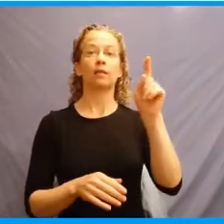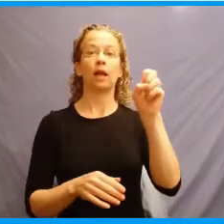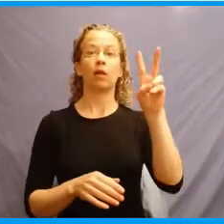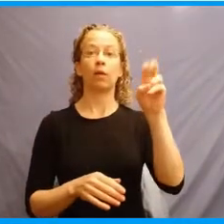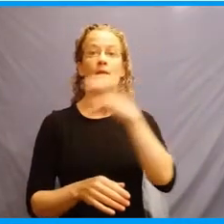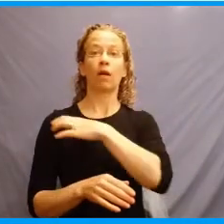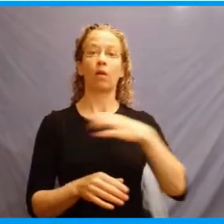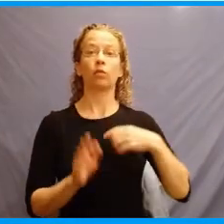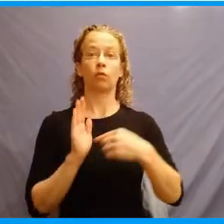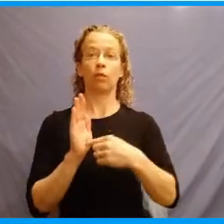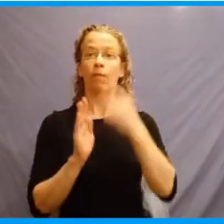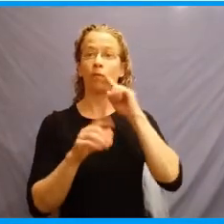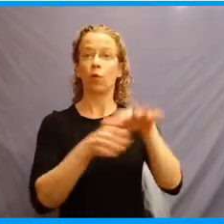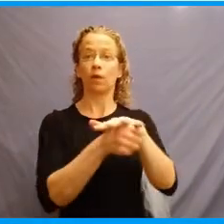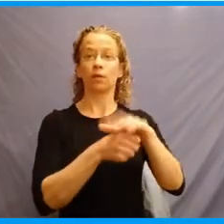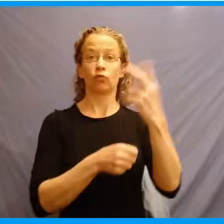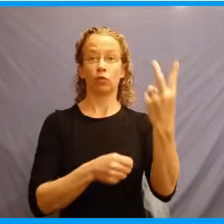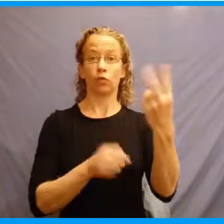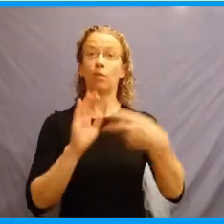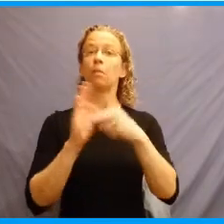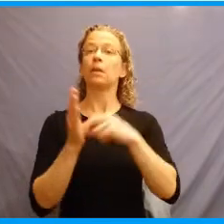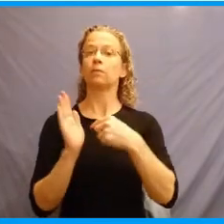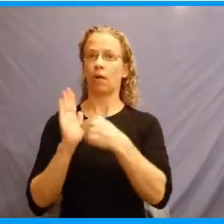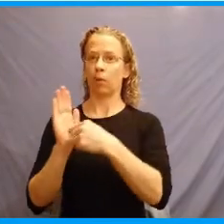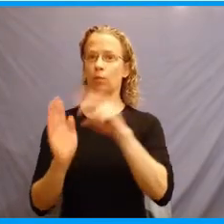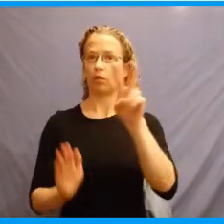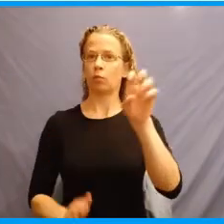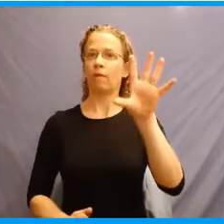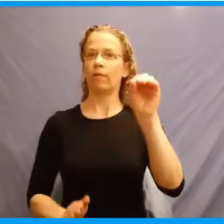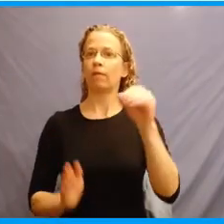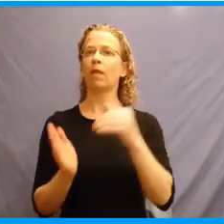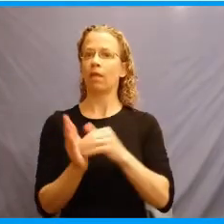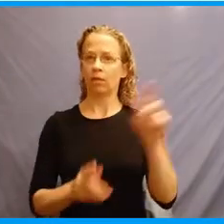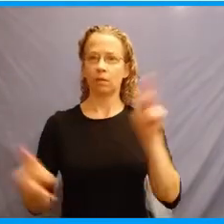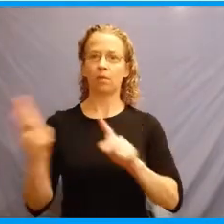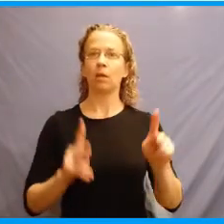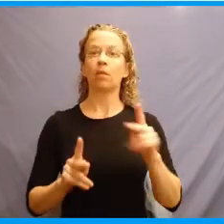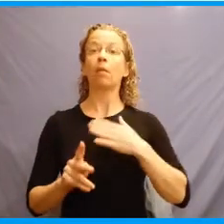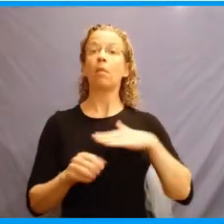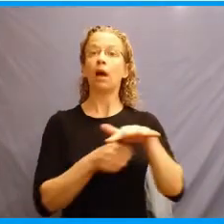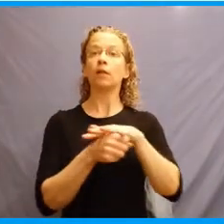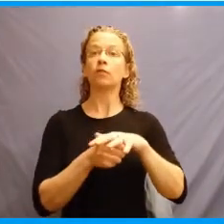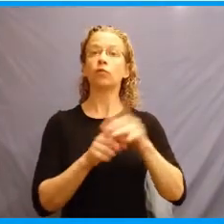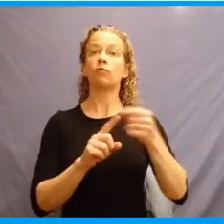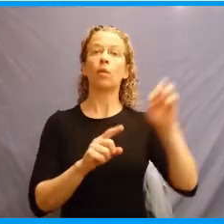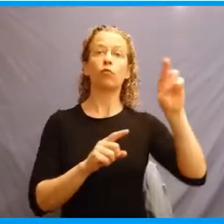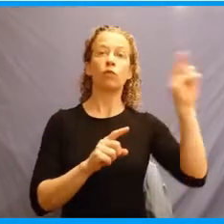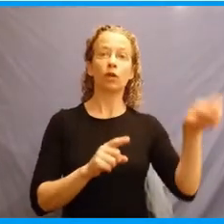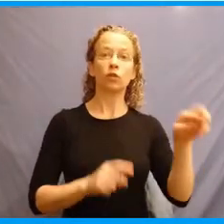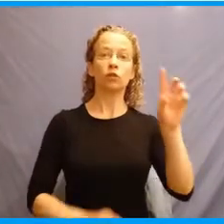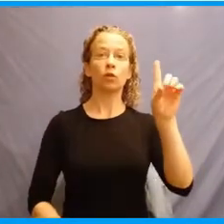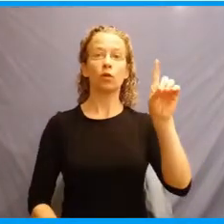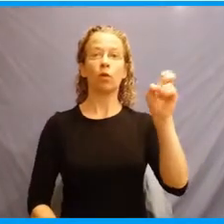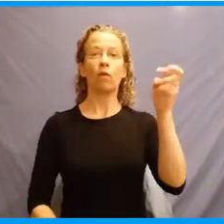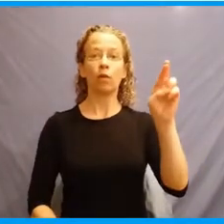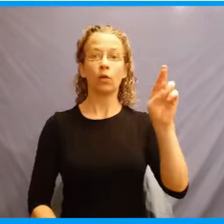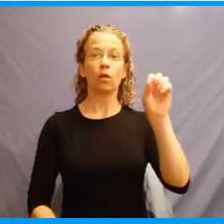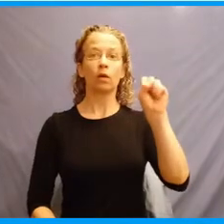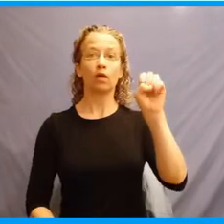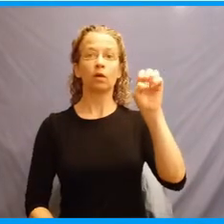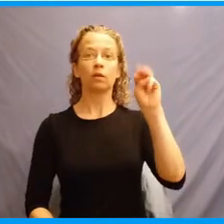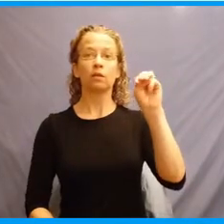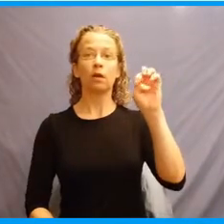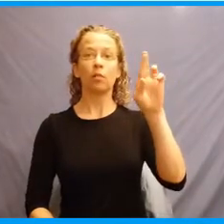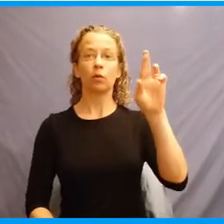That means I represent a quarter of a million fellow citizens in a district that runs from Rochester, Dover,